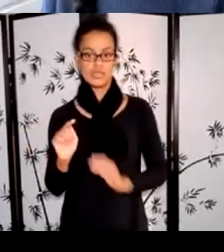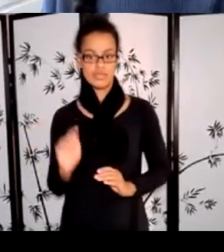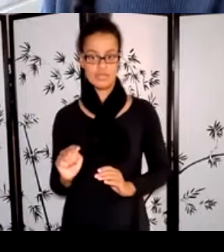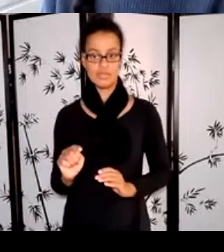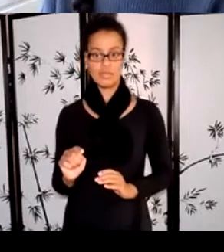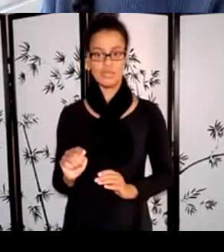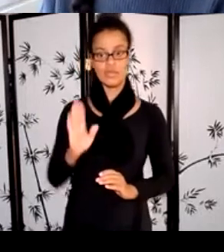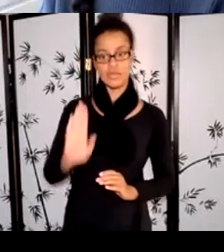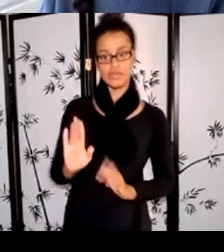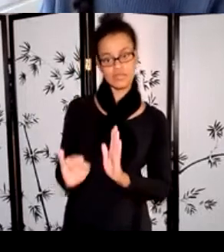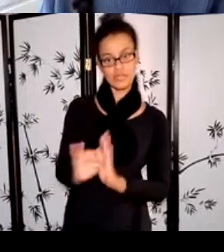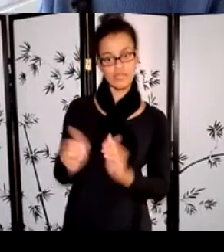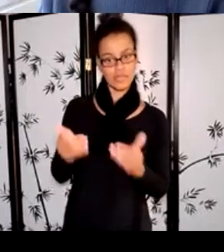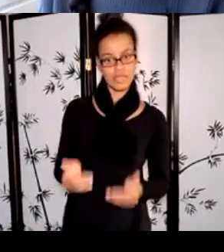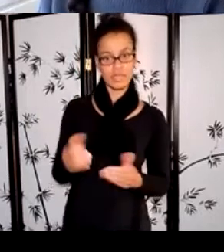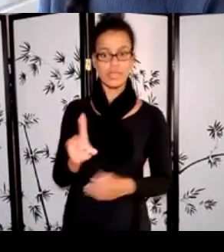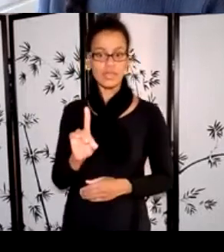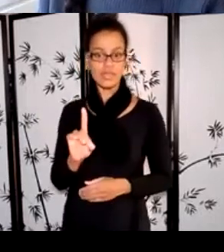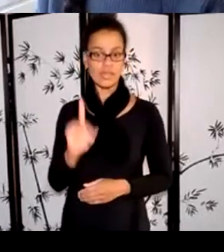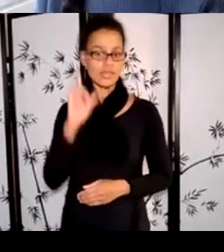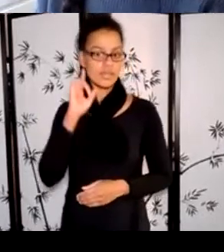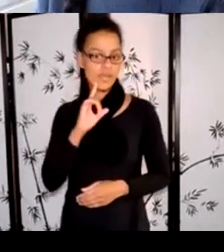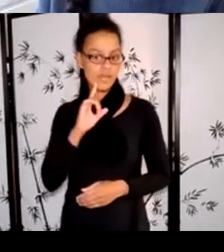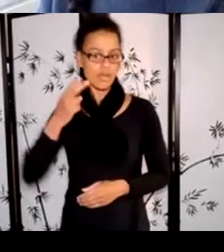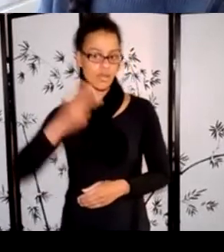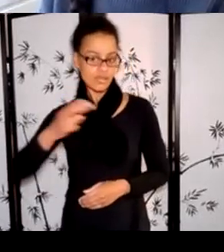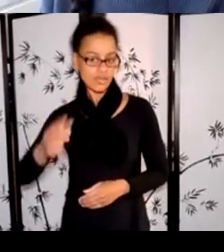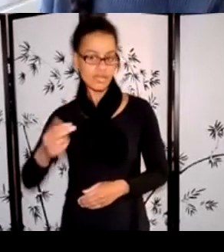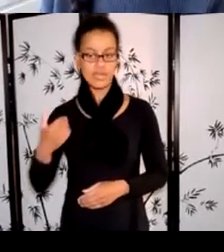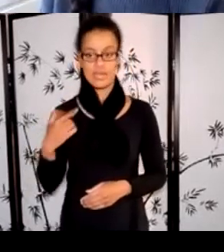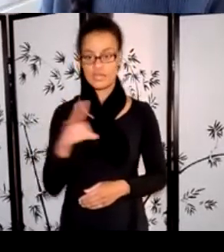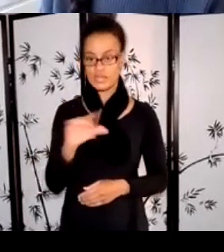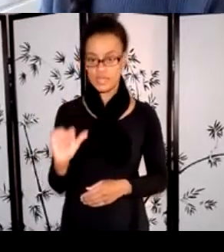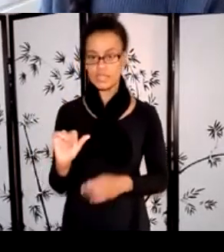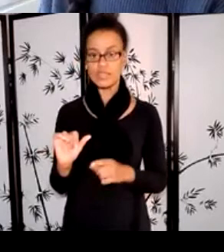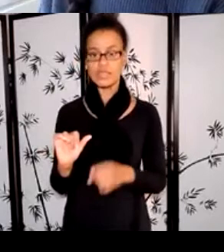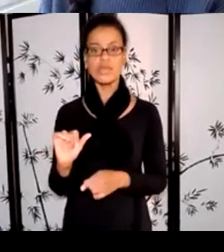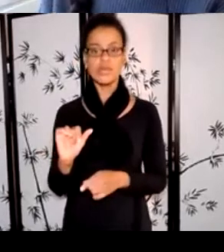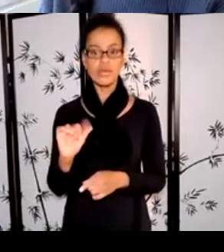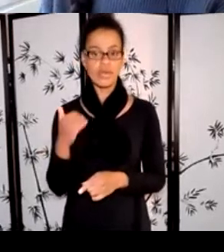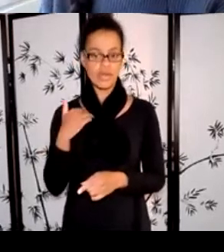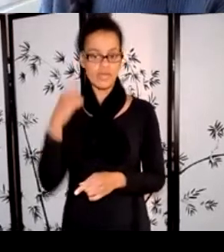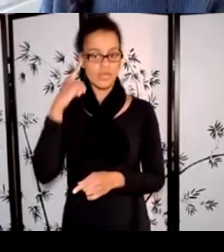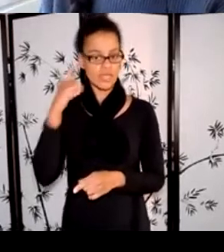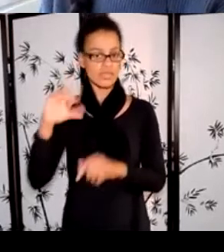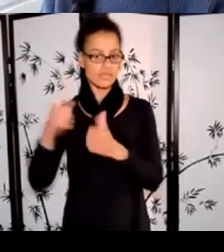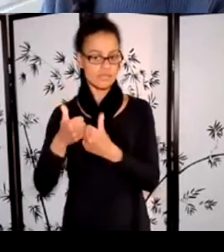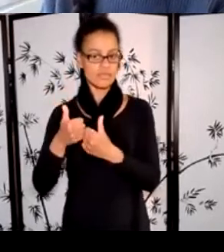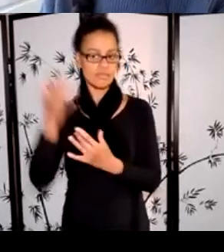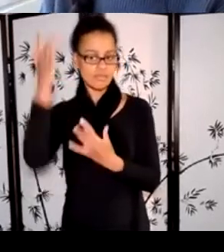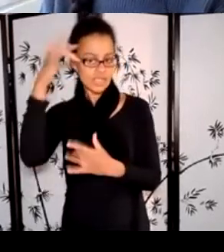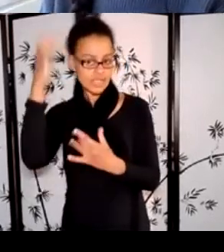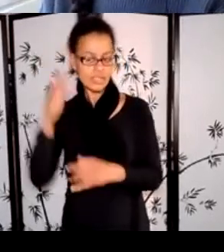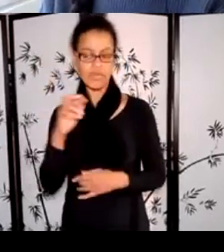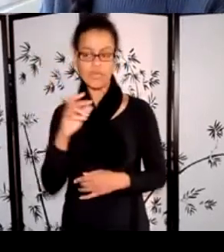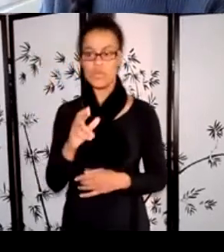who is deaf, hard of hearing, has a disability, or is living with a mental illness, or an artist facing language,